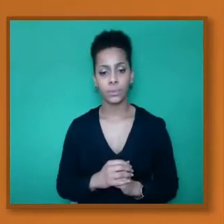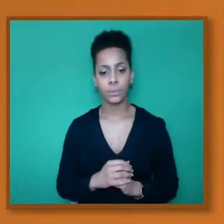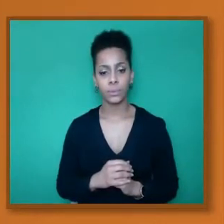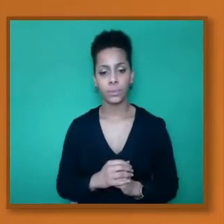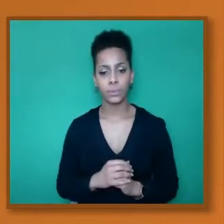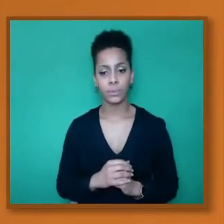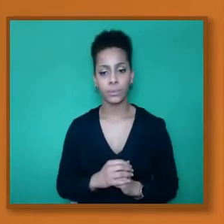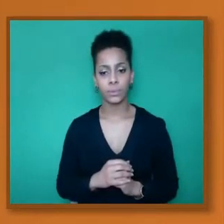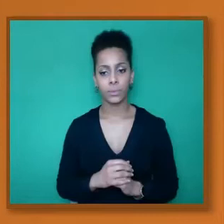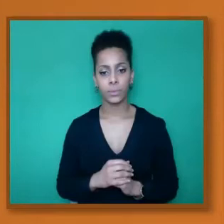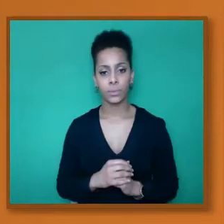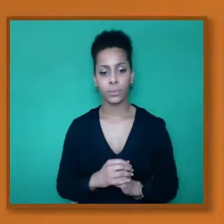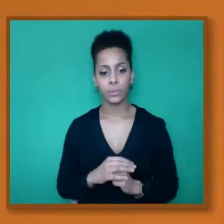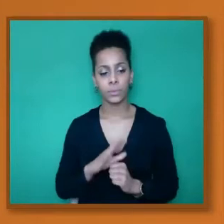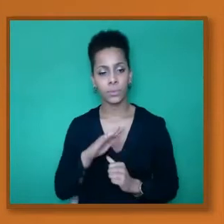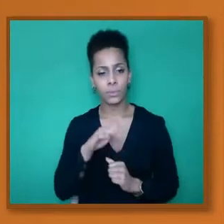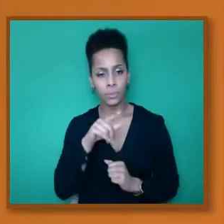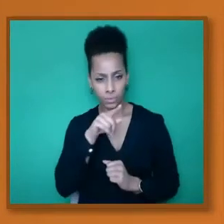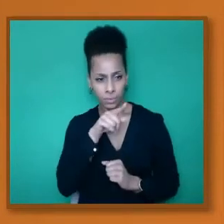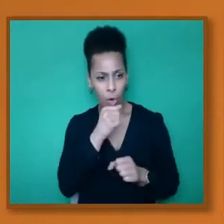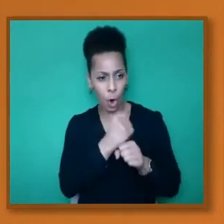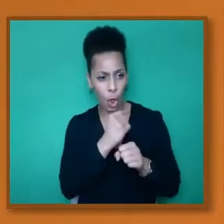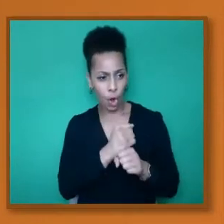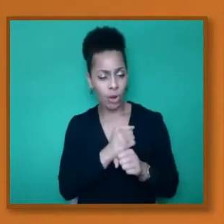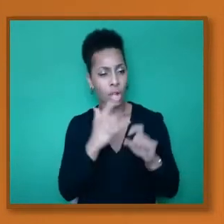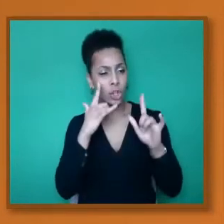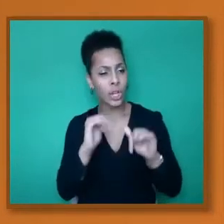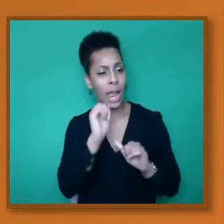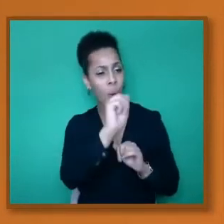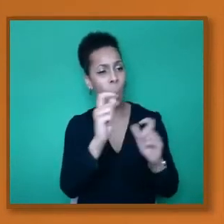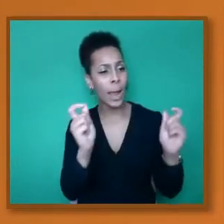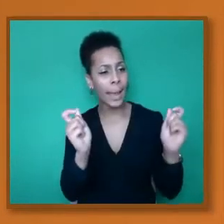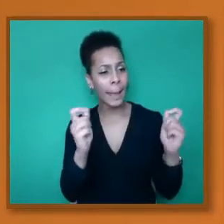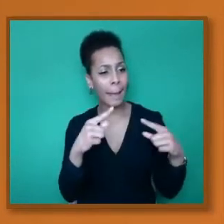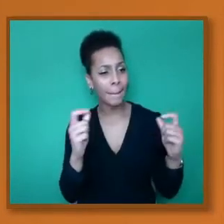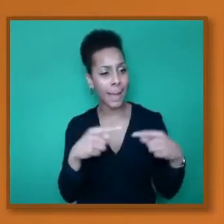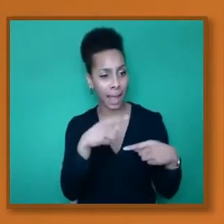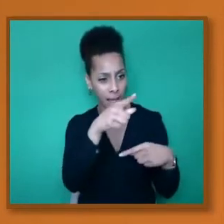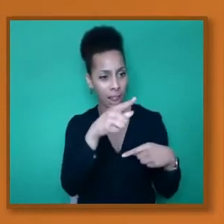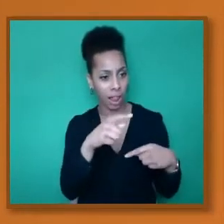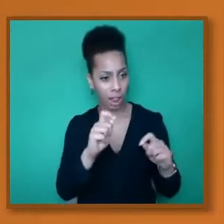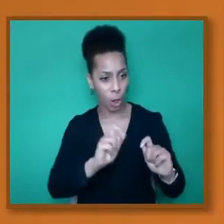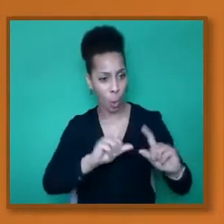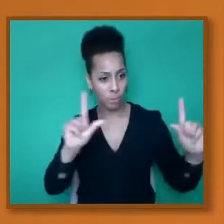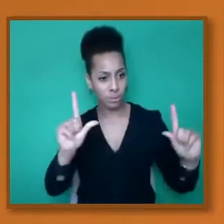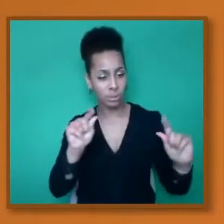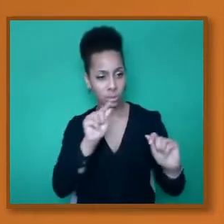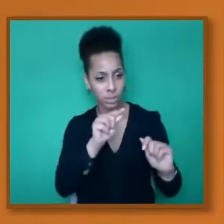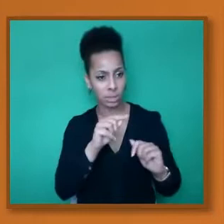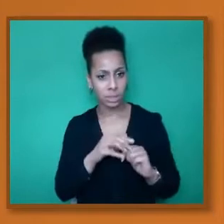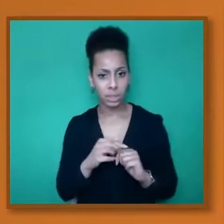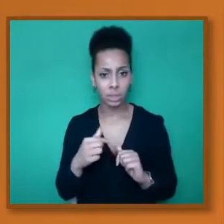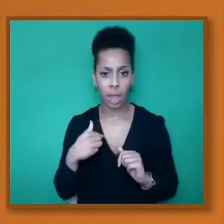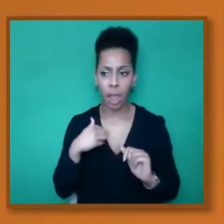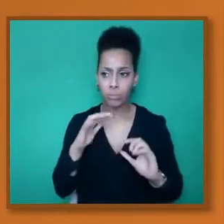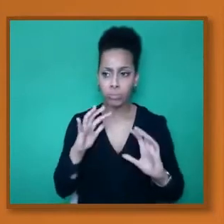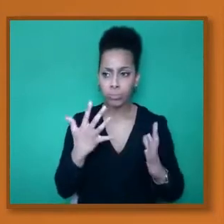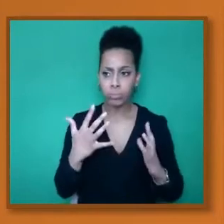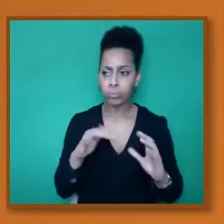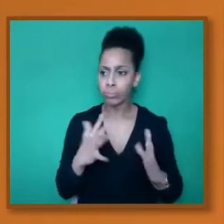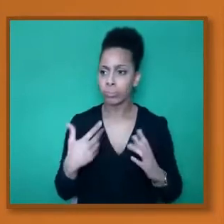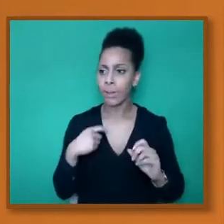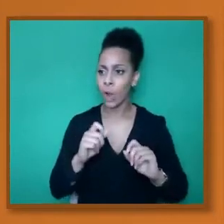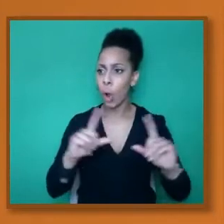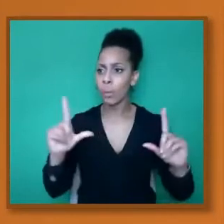Email? Where is it? Have you got your email open? No, no, I haven't got my email. I've got the